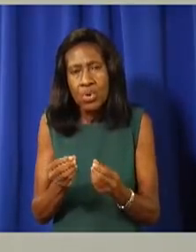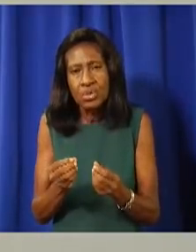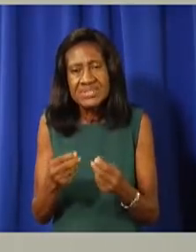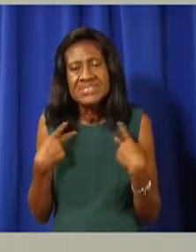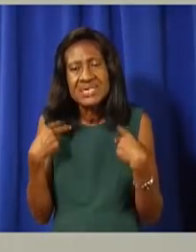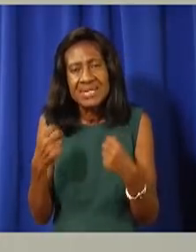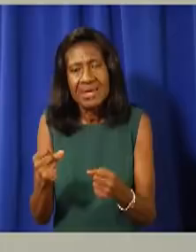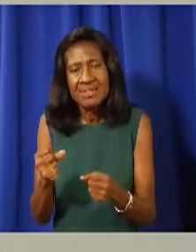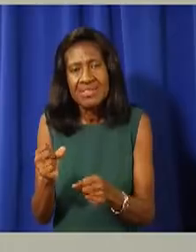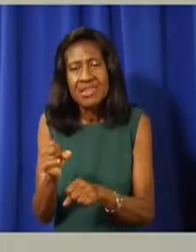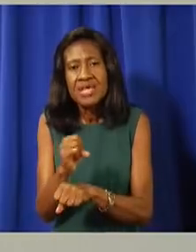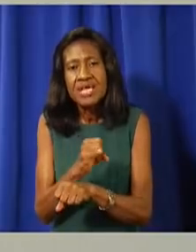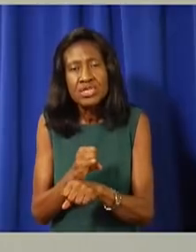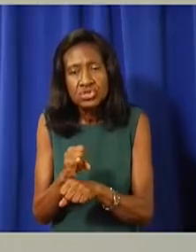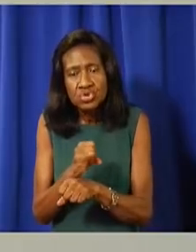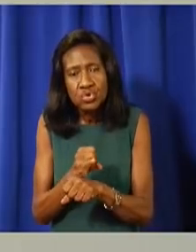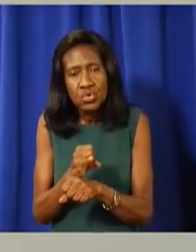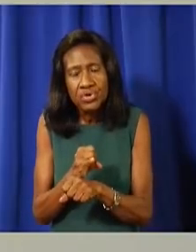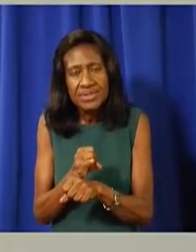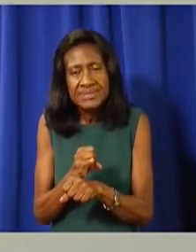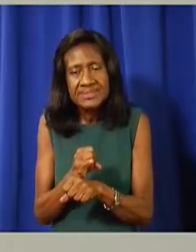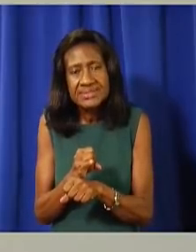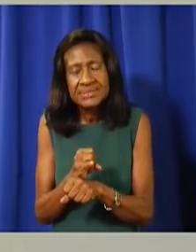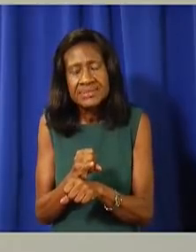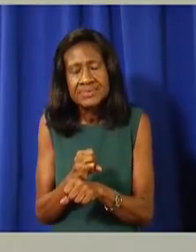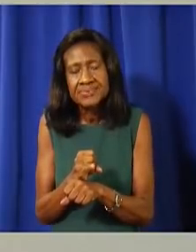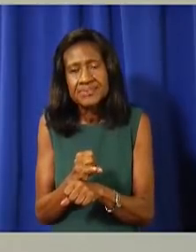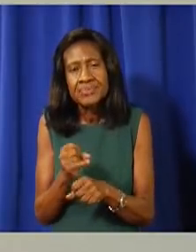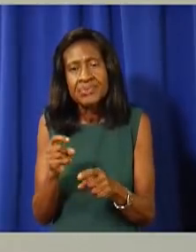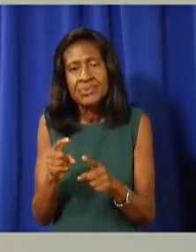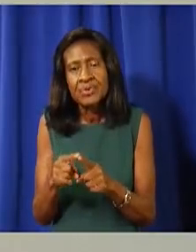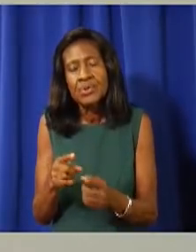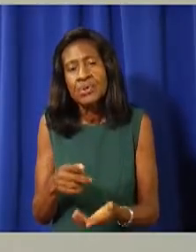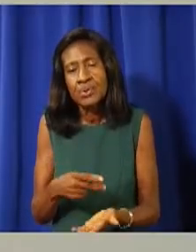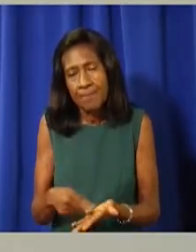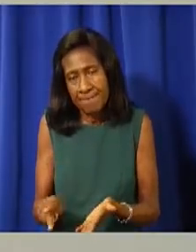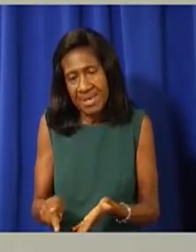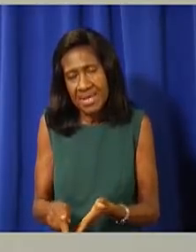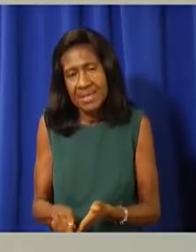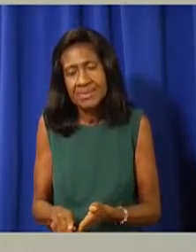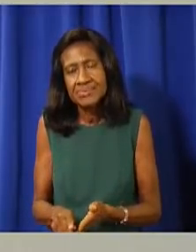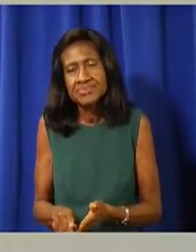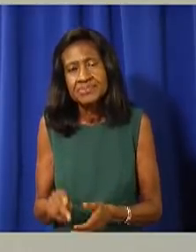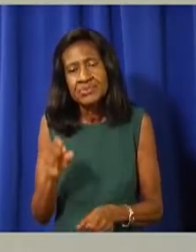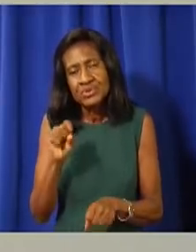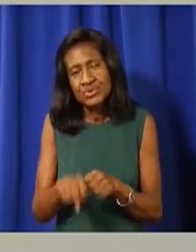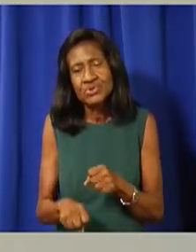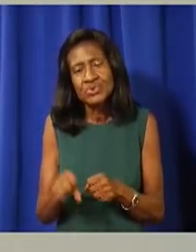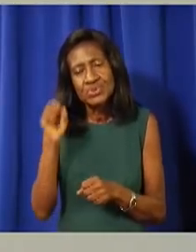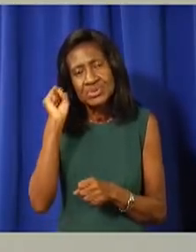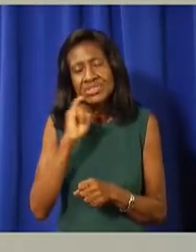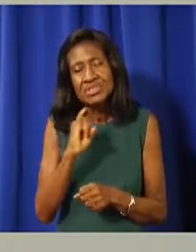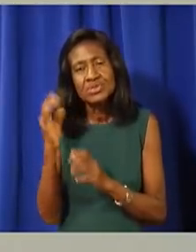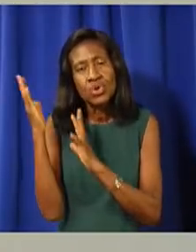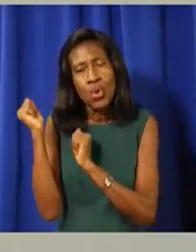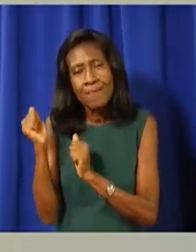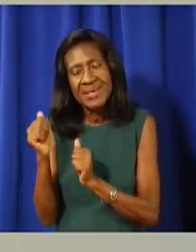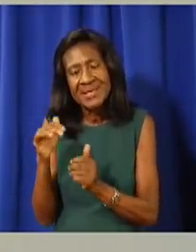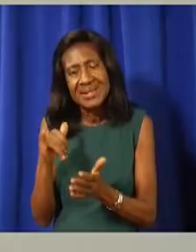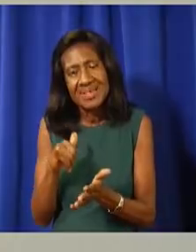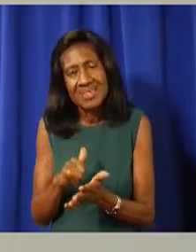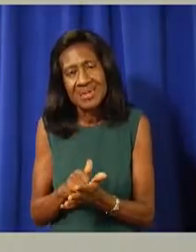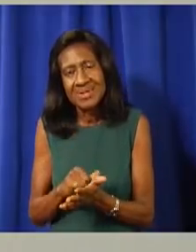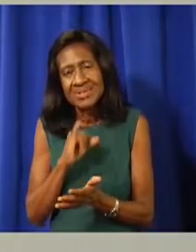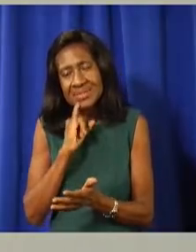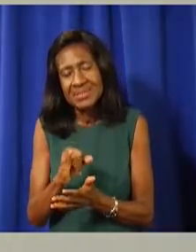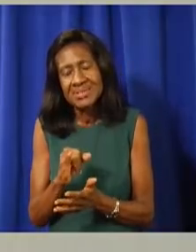assistance program, assistance programs for the end of the year. So, that's how we're doing it in phase. So, I'm hoping that throughout all of this, that that